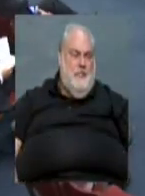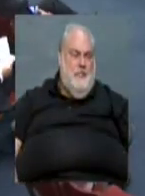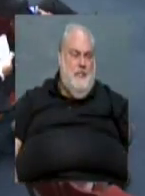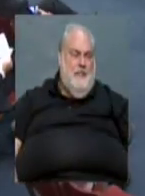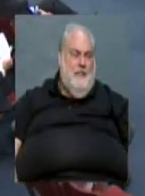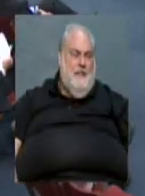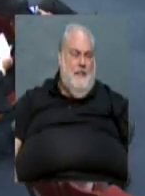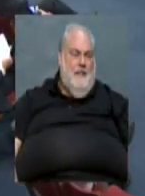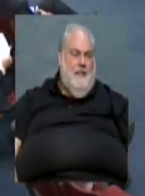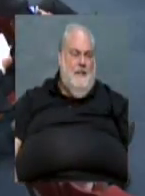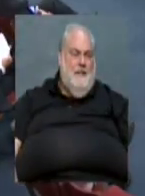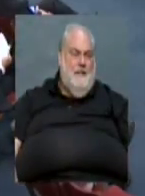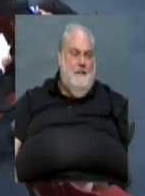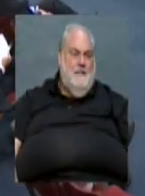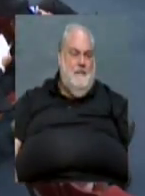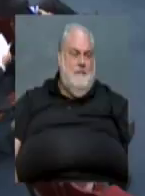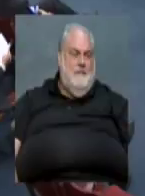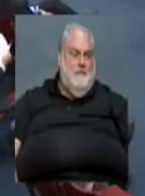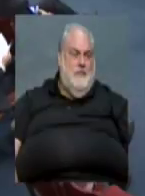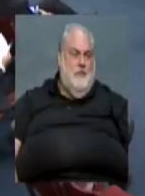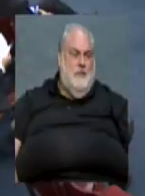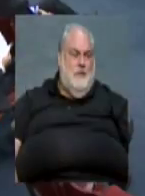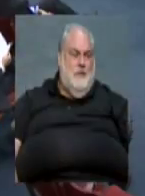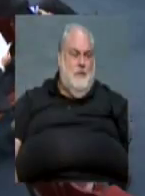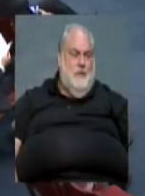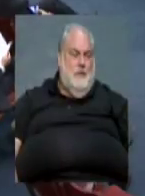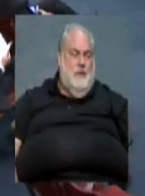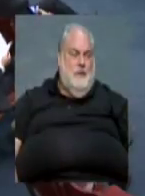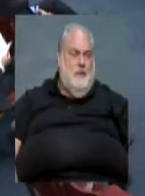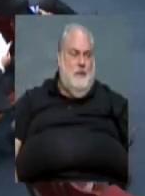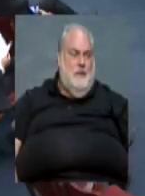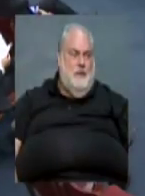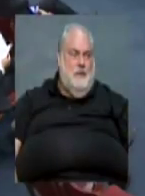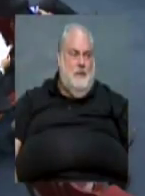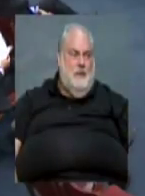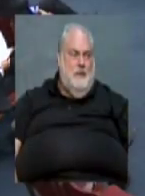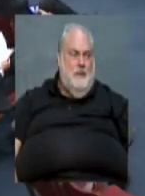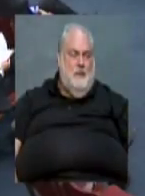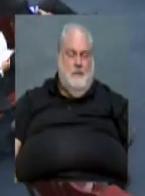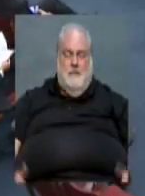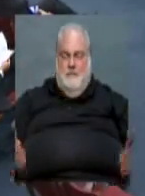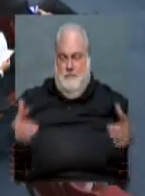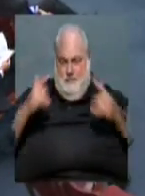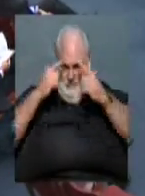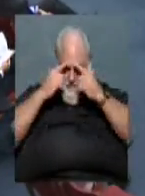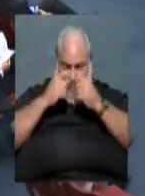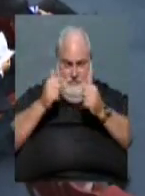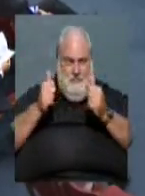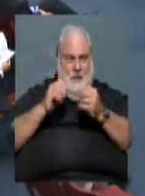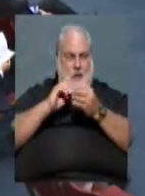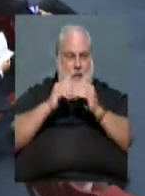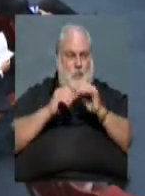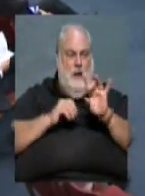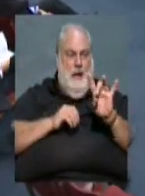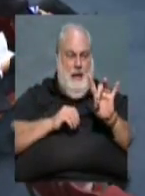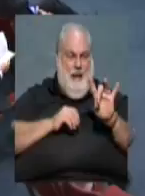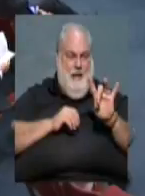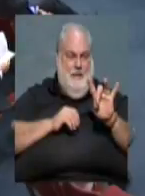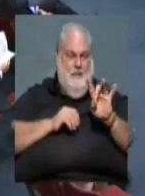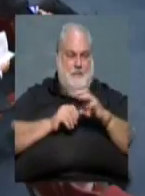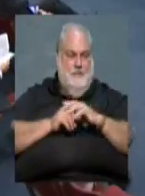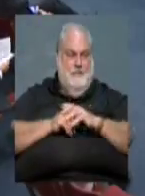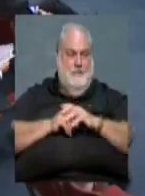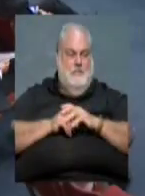Okay. Mr. Bozinski. Do we want to take them in numerical order or – Doesn't make any difference, Corp. Let's go number eight and then number ten.